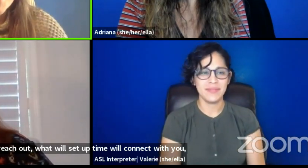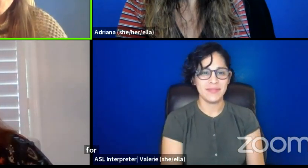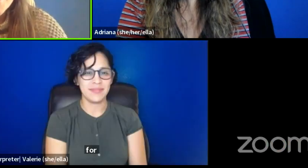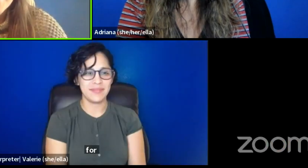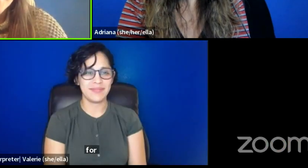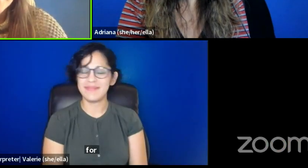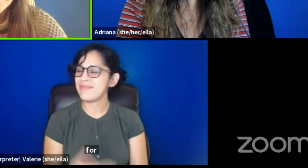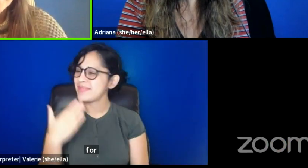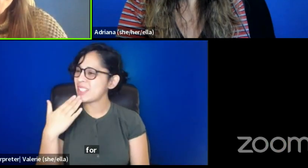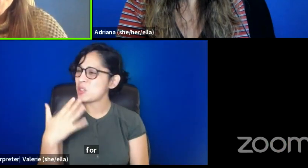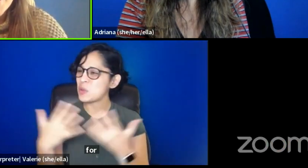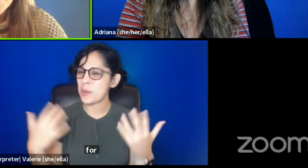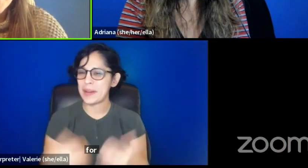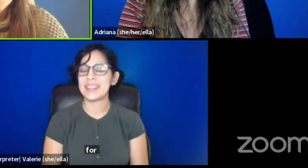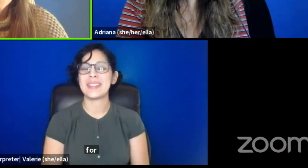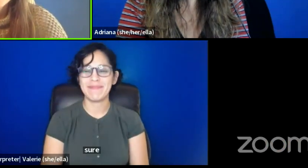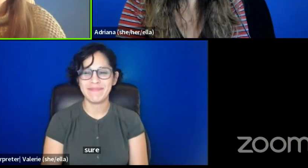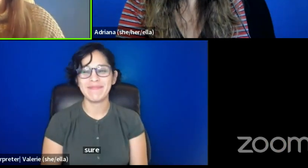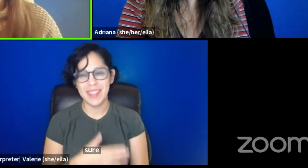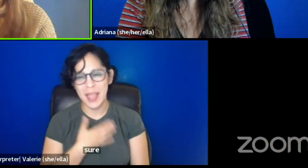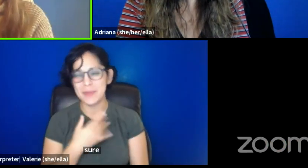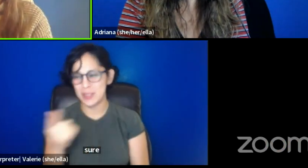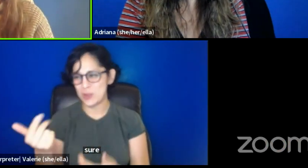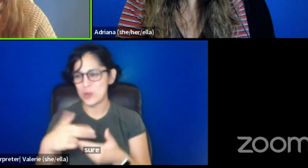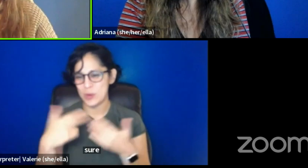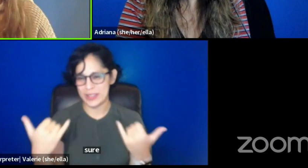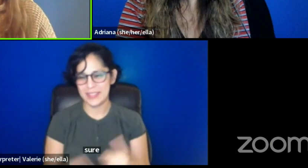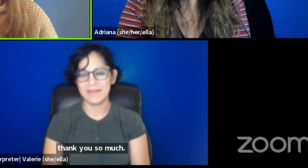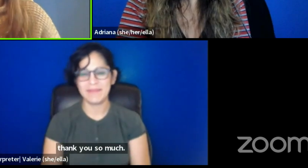Thank you so much. I'm so happy that you joined us.